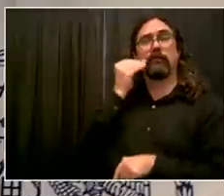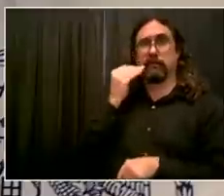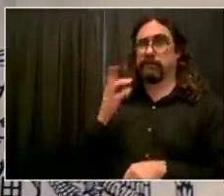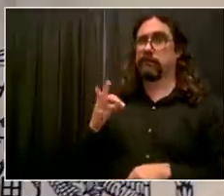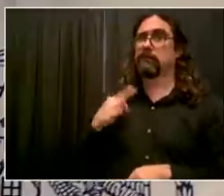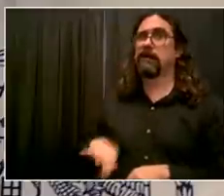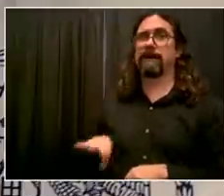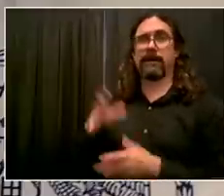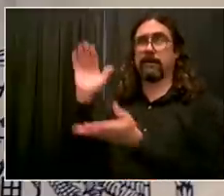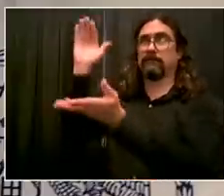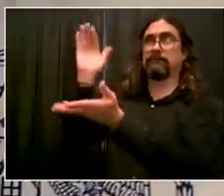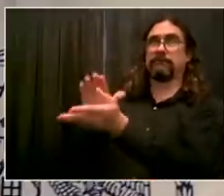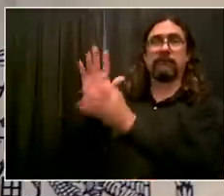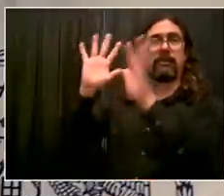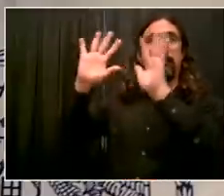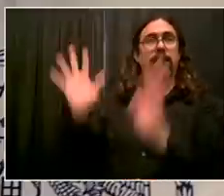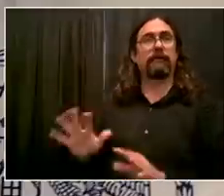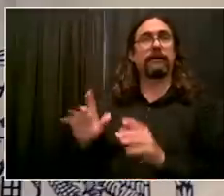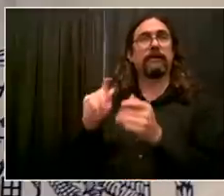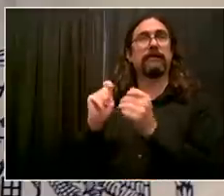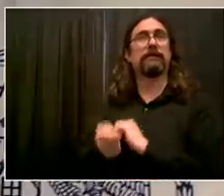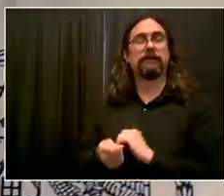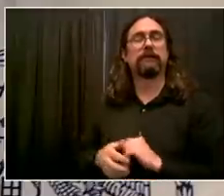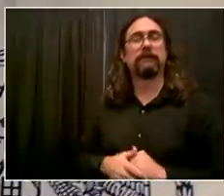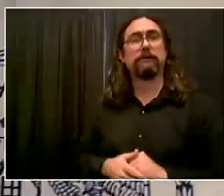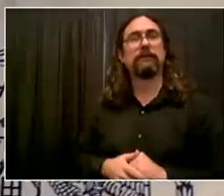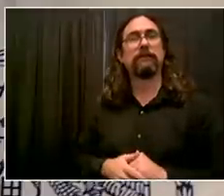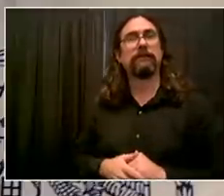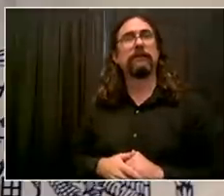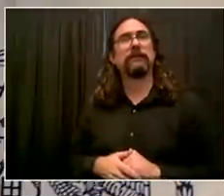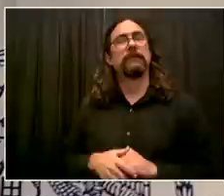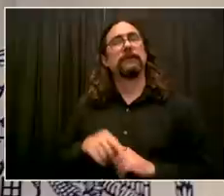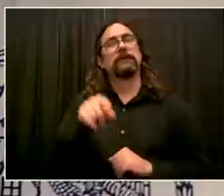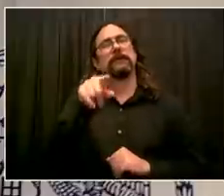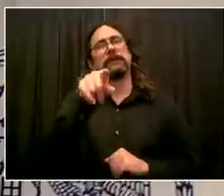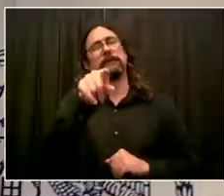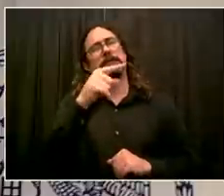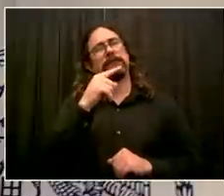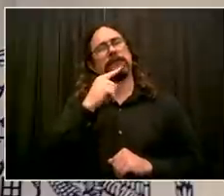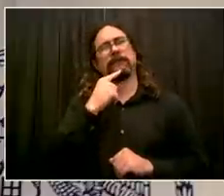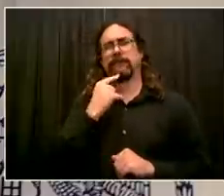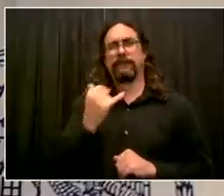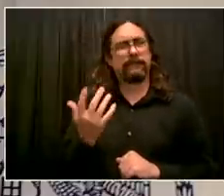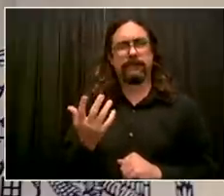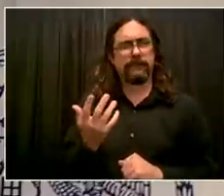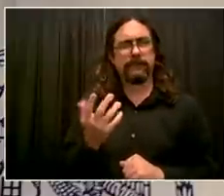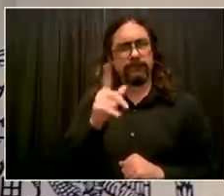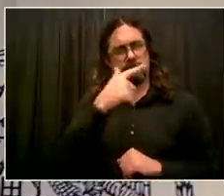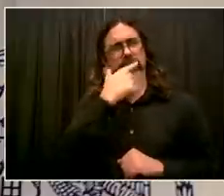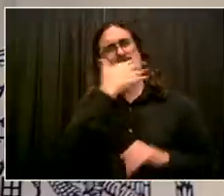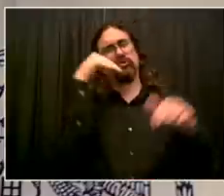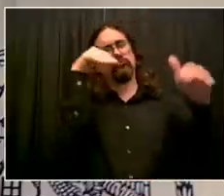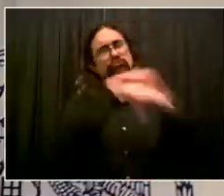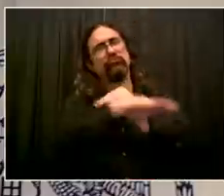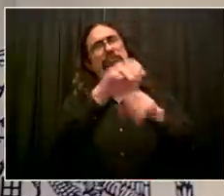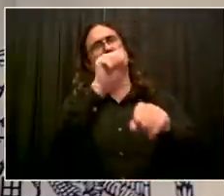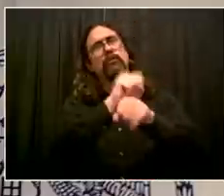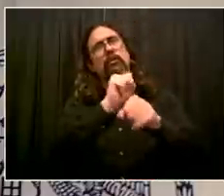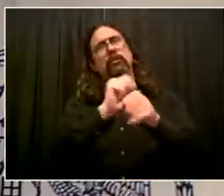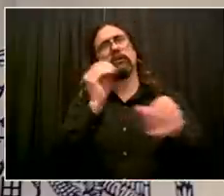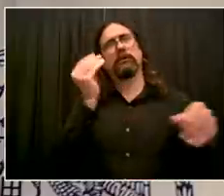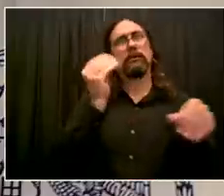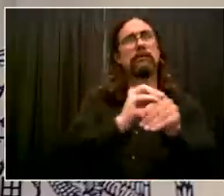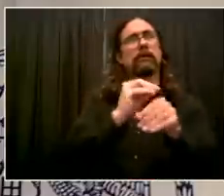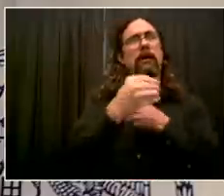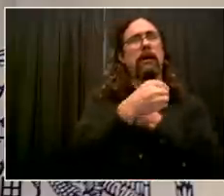that there's any municipal jobs that could be done via remote work or a hybrid? Look,